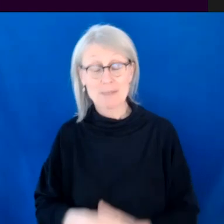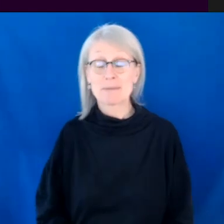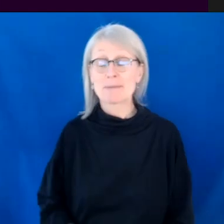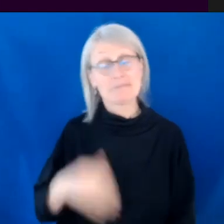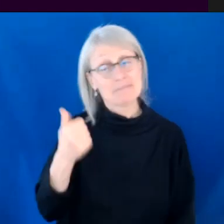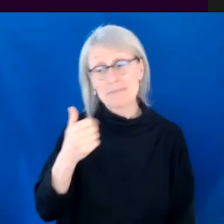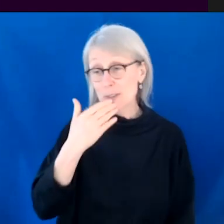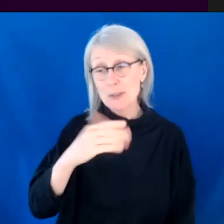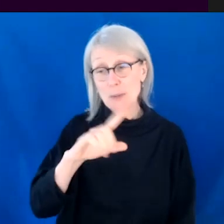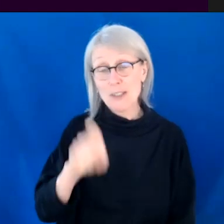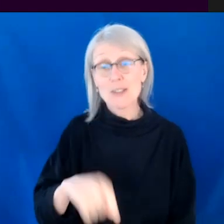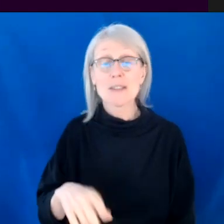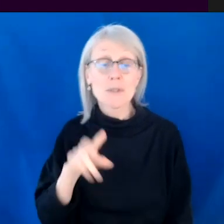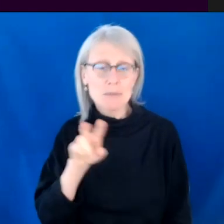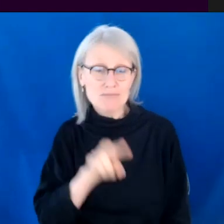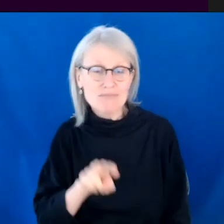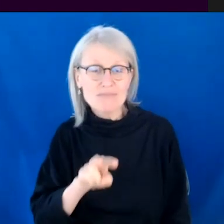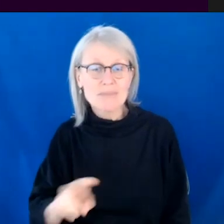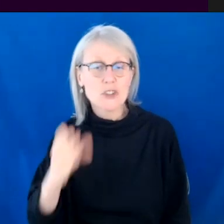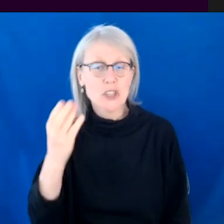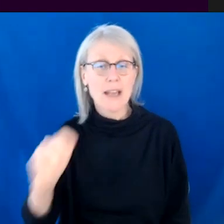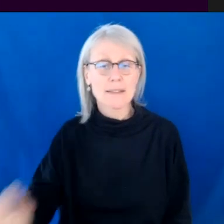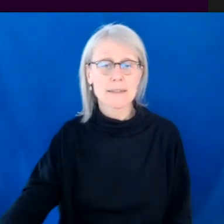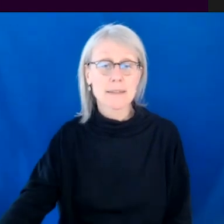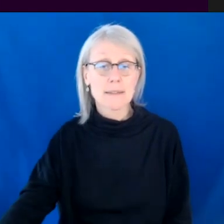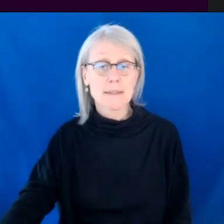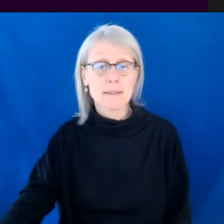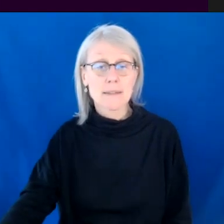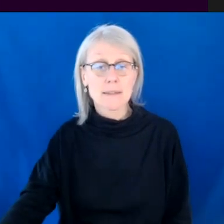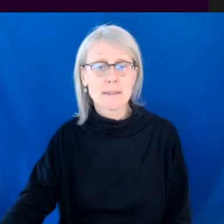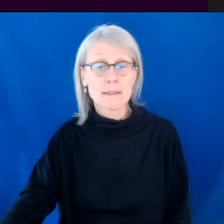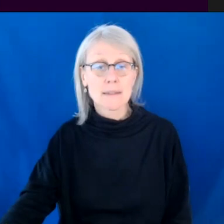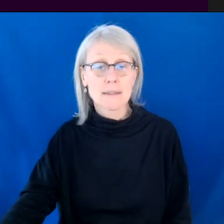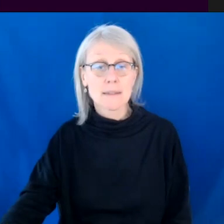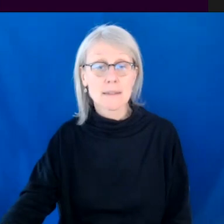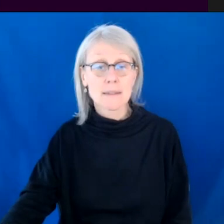So I'm just going to check the chat here and see if we have any other questions.